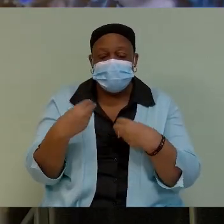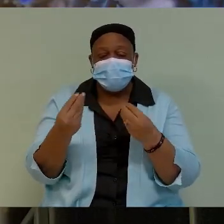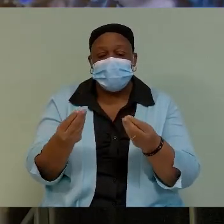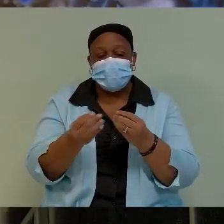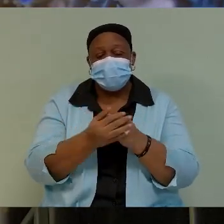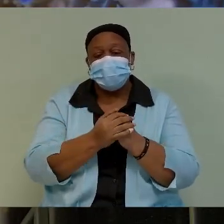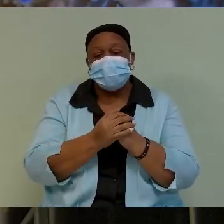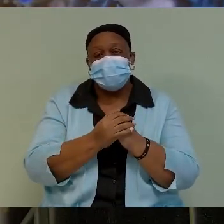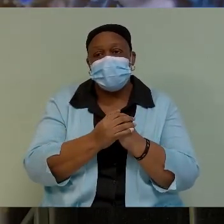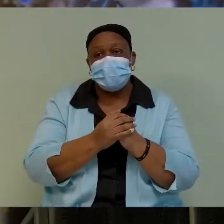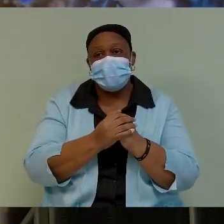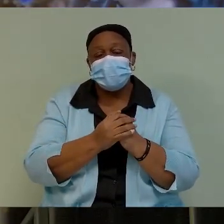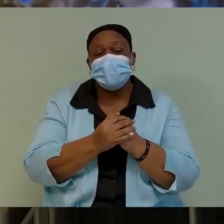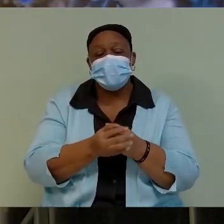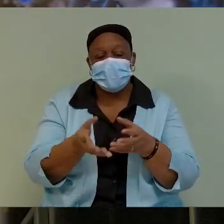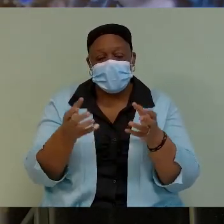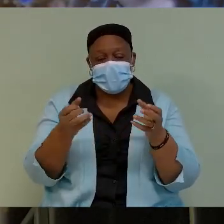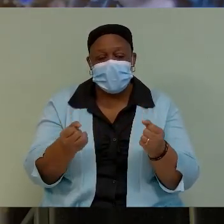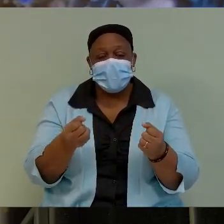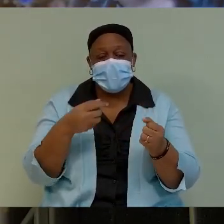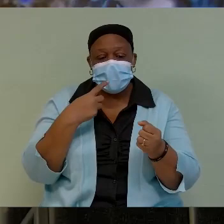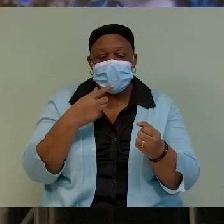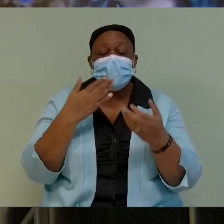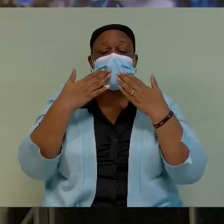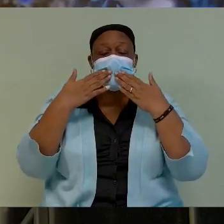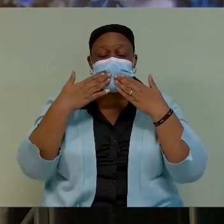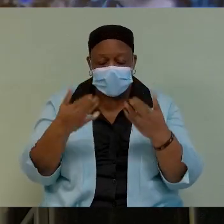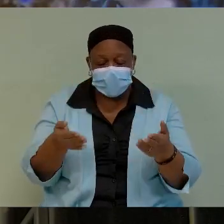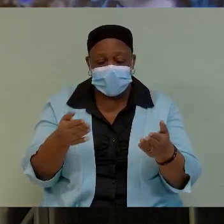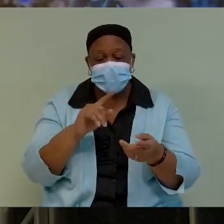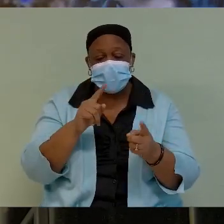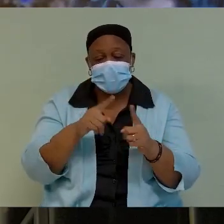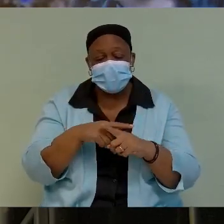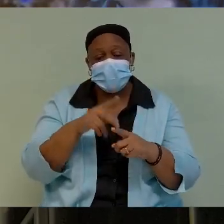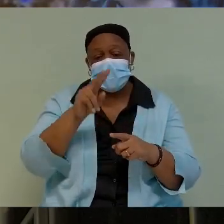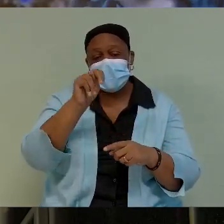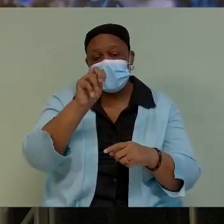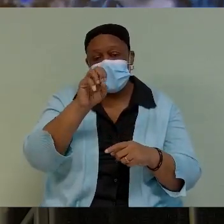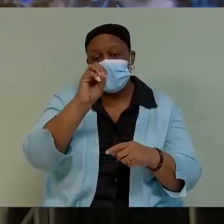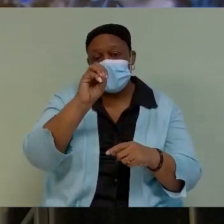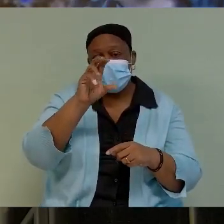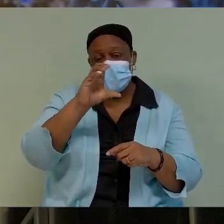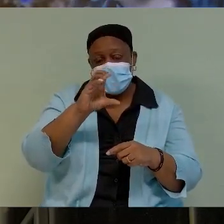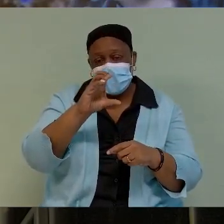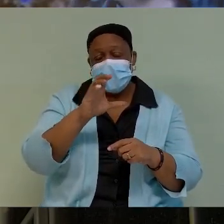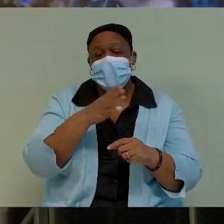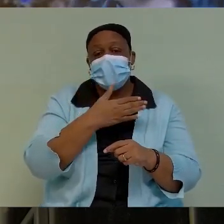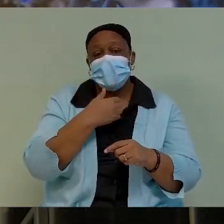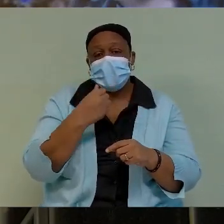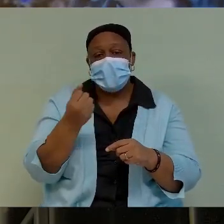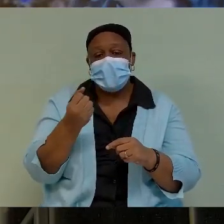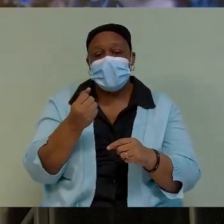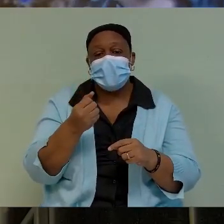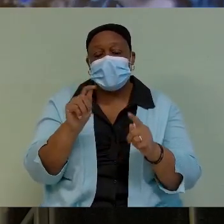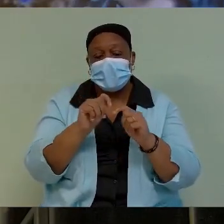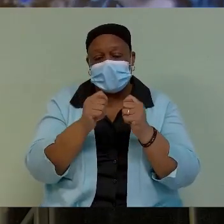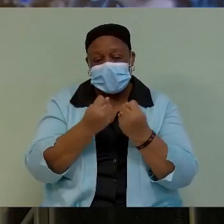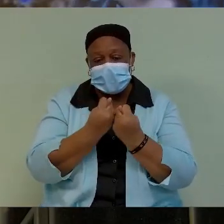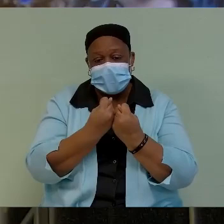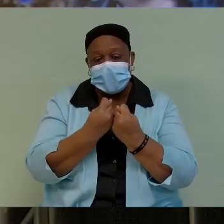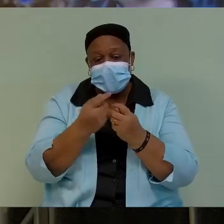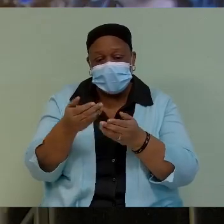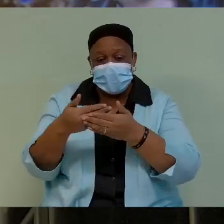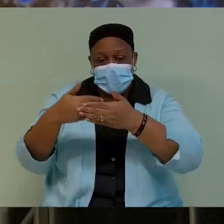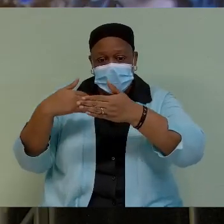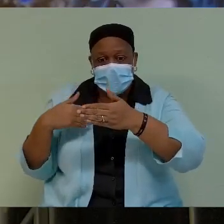HEOC. So, with those brief remarks, I say thank you again to the NEOC. Thank you to the team that's behind them, continuing to